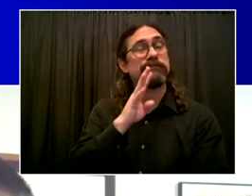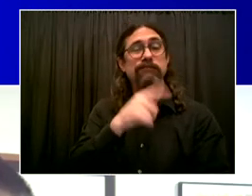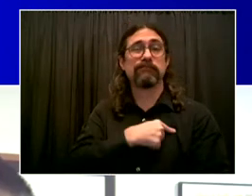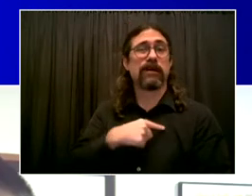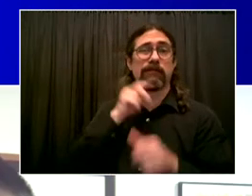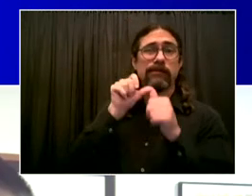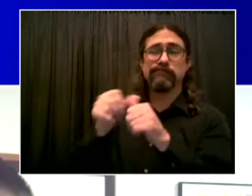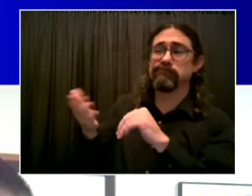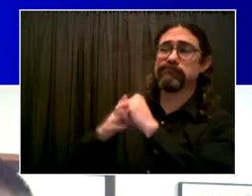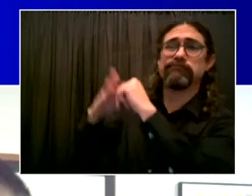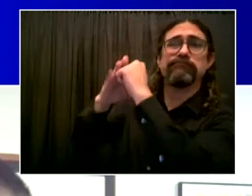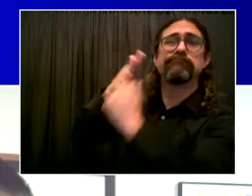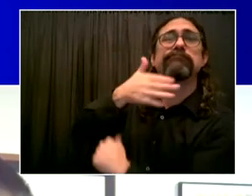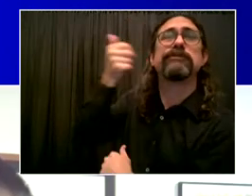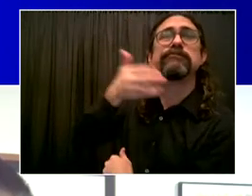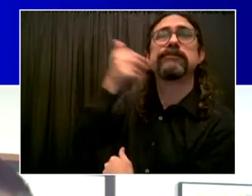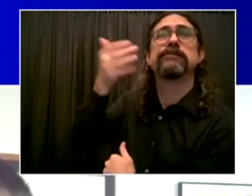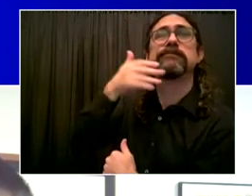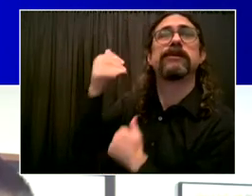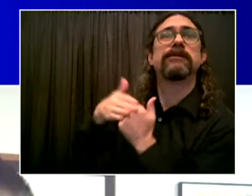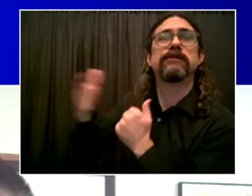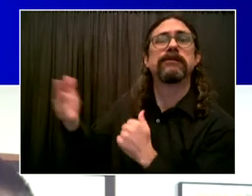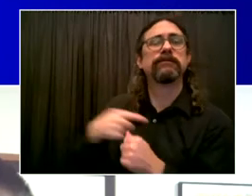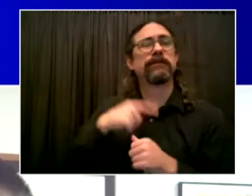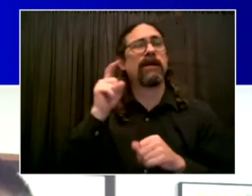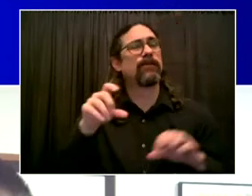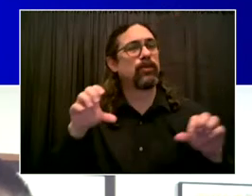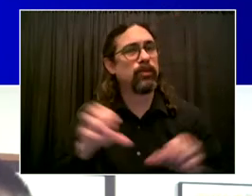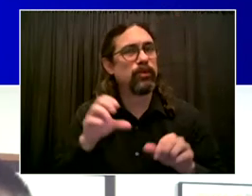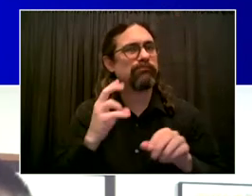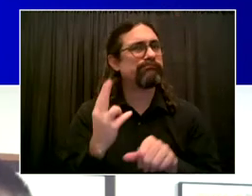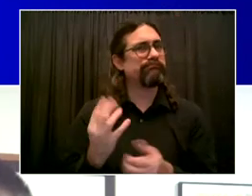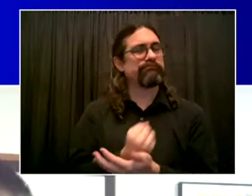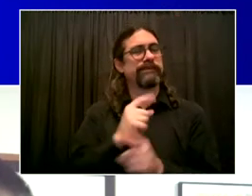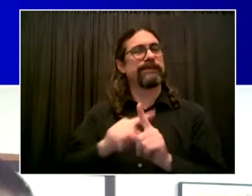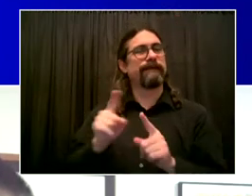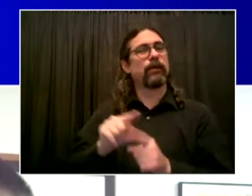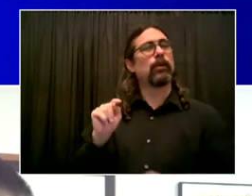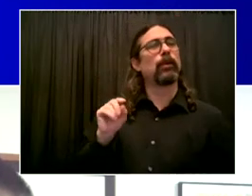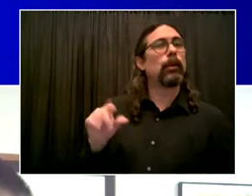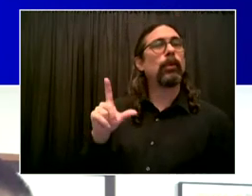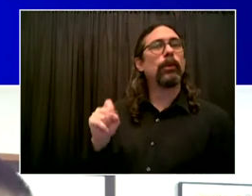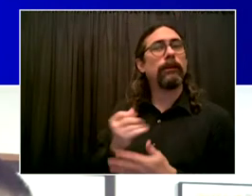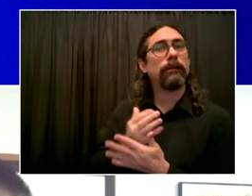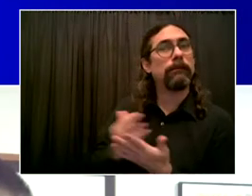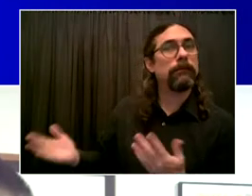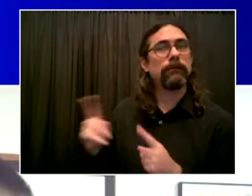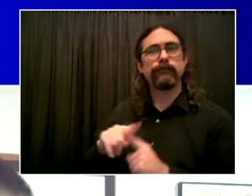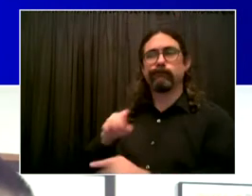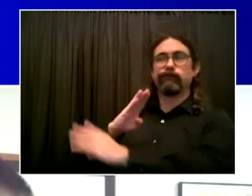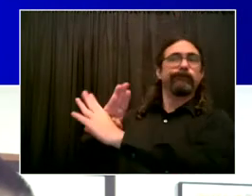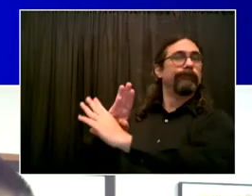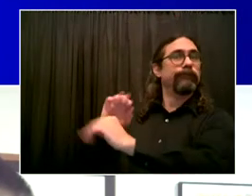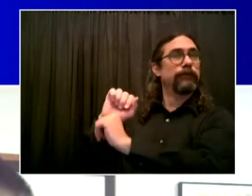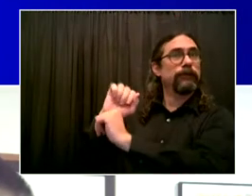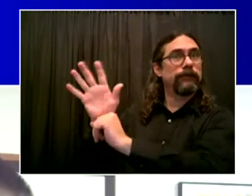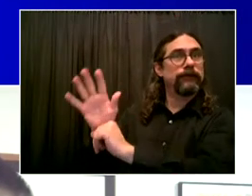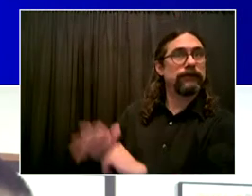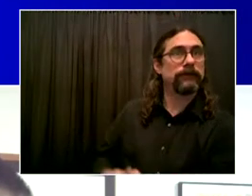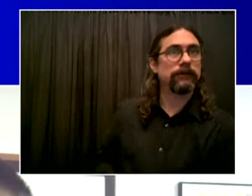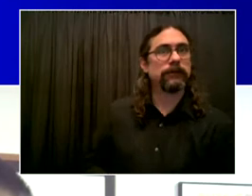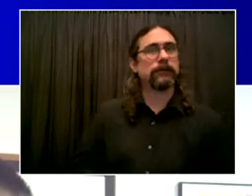focus on the tools that allow us to get people vaccinated and stop COVID. You heard from the Commissioner, our